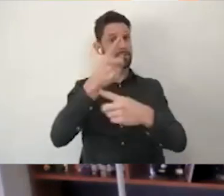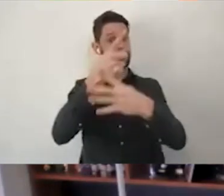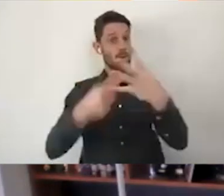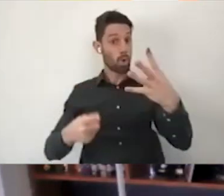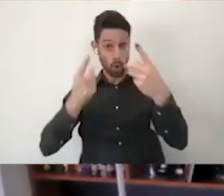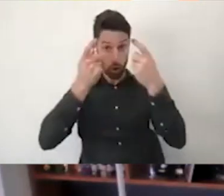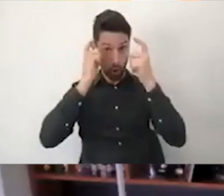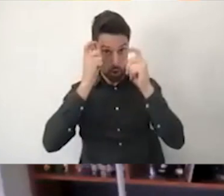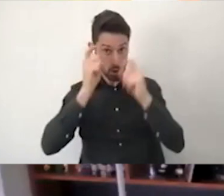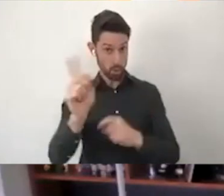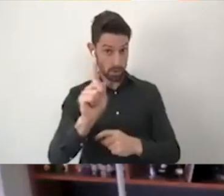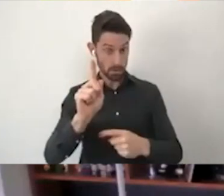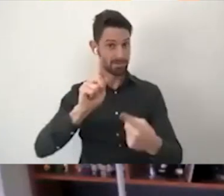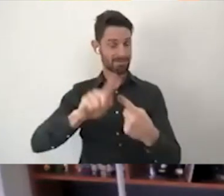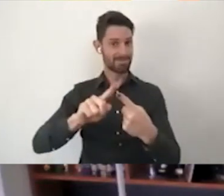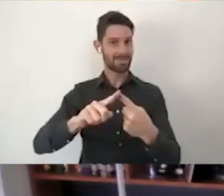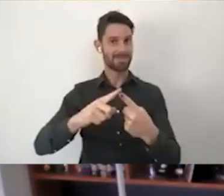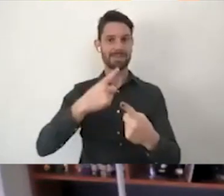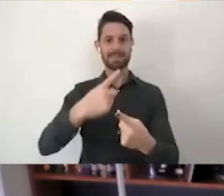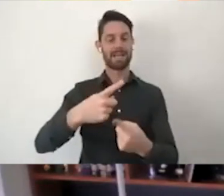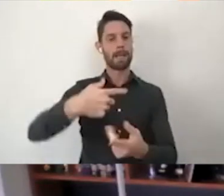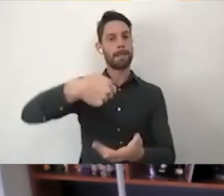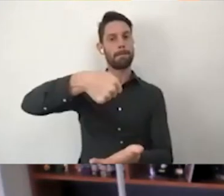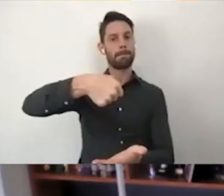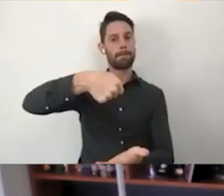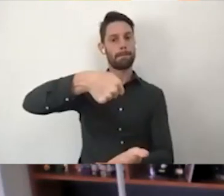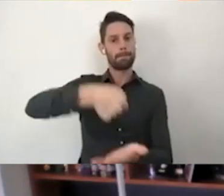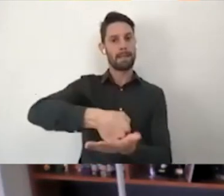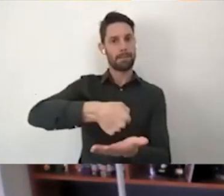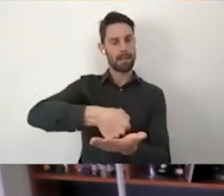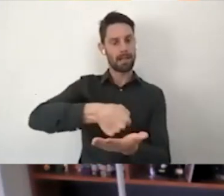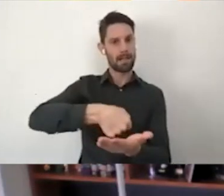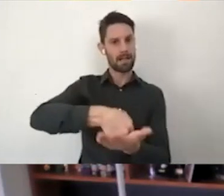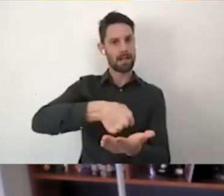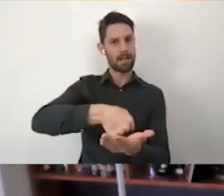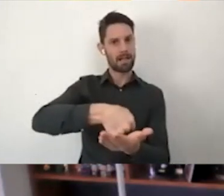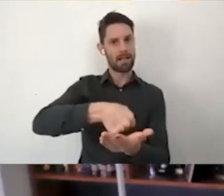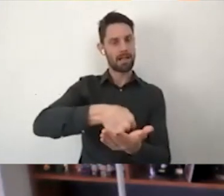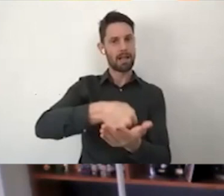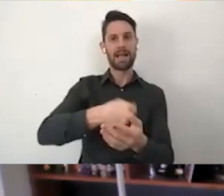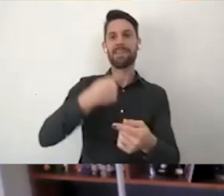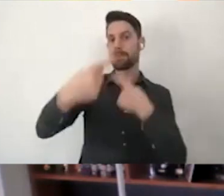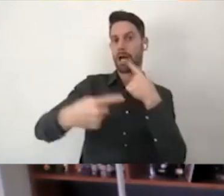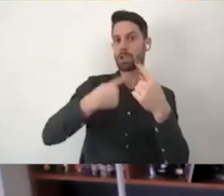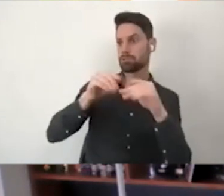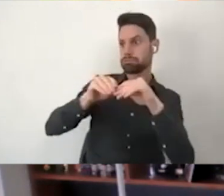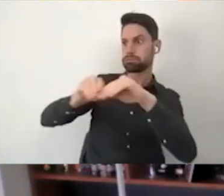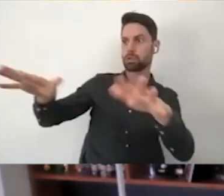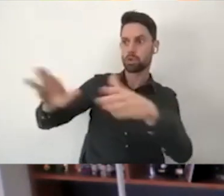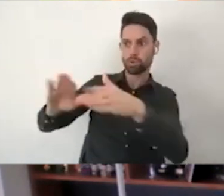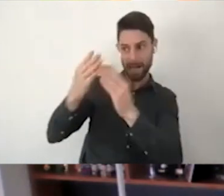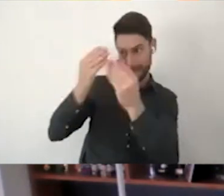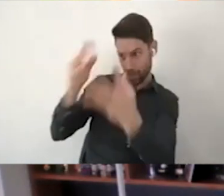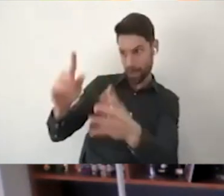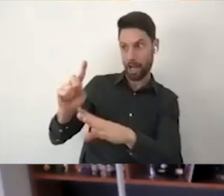that minimal activities and planning was undertaken to inform the community of the changes. Little